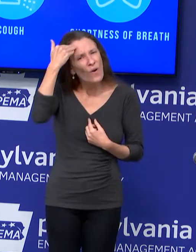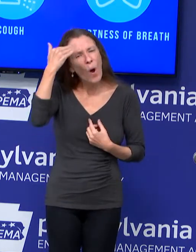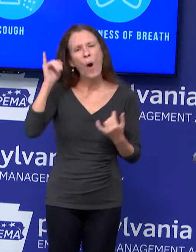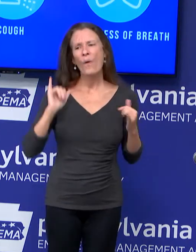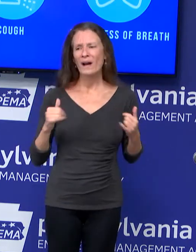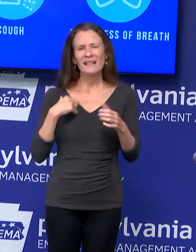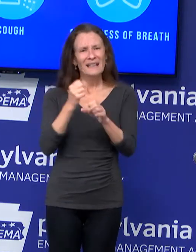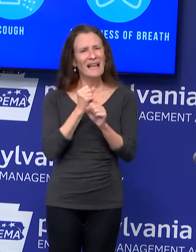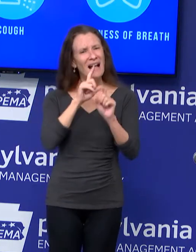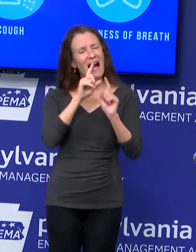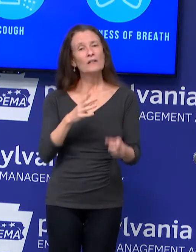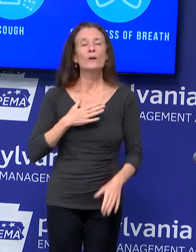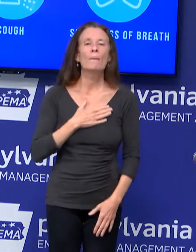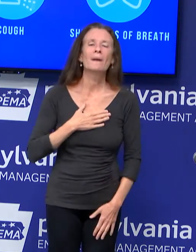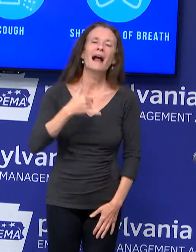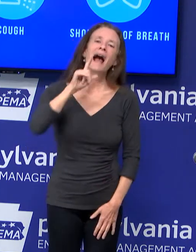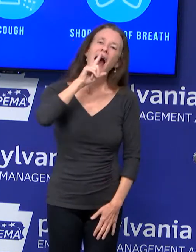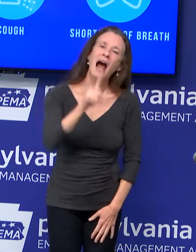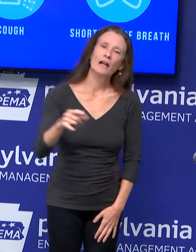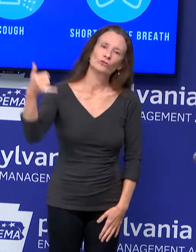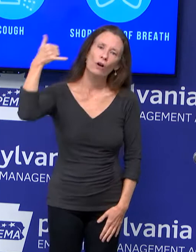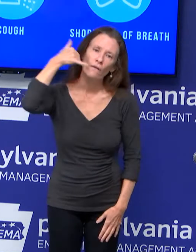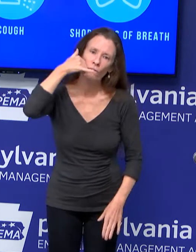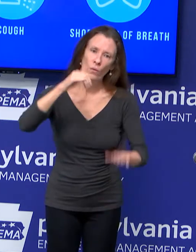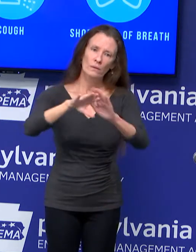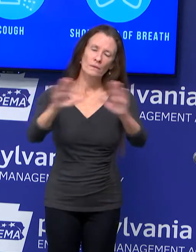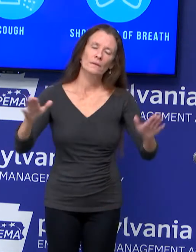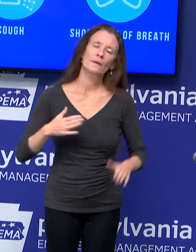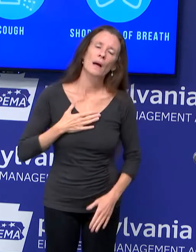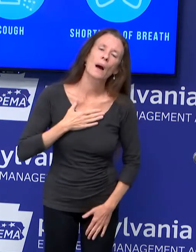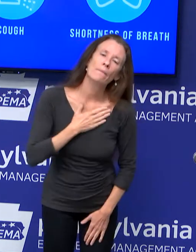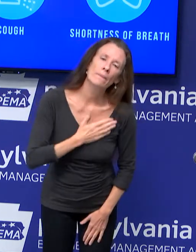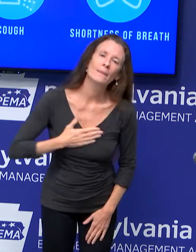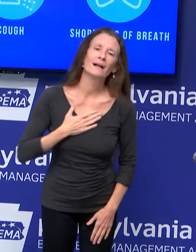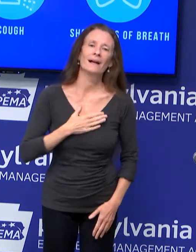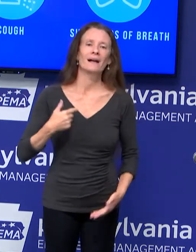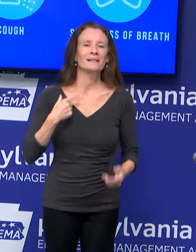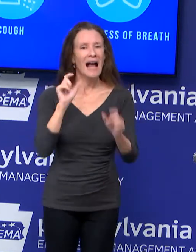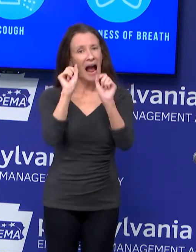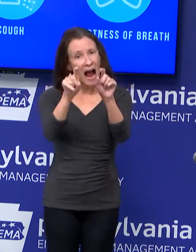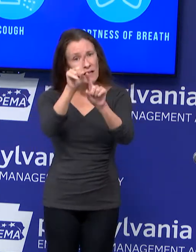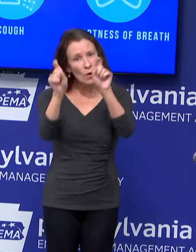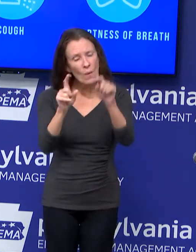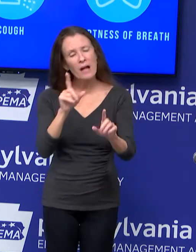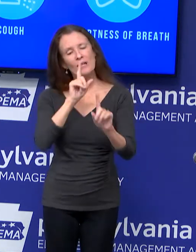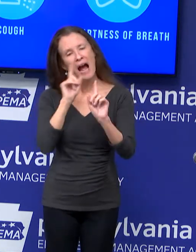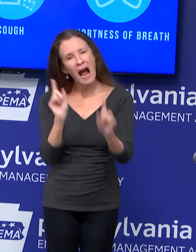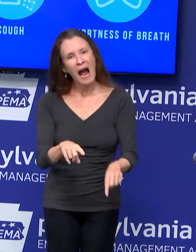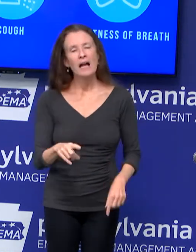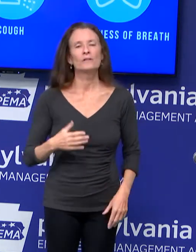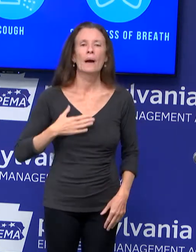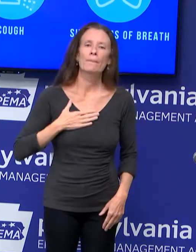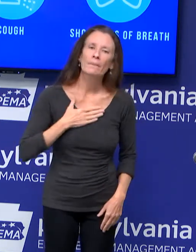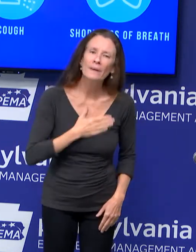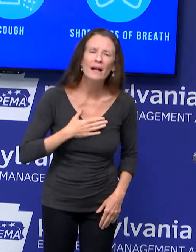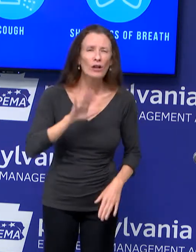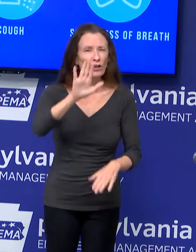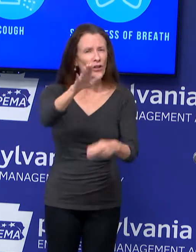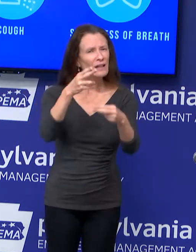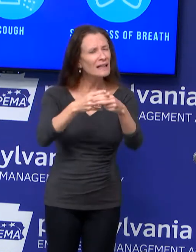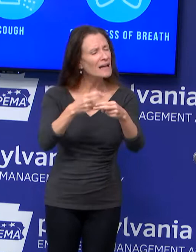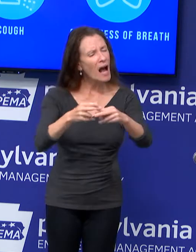and participate in the interview. The case investigations are completely confidential. They are completely anonymous.